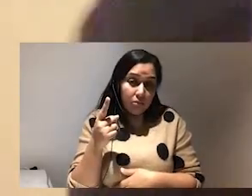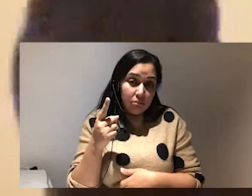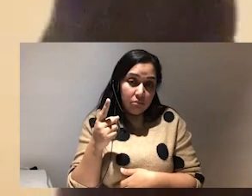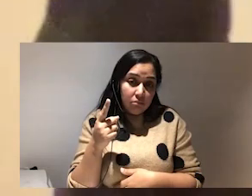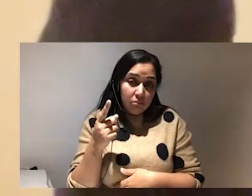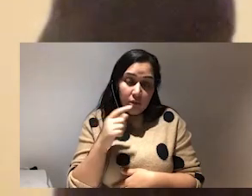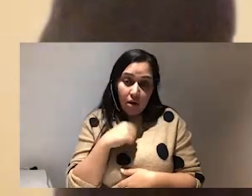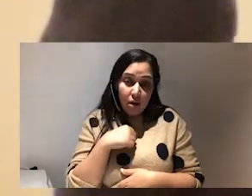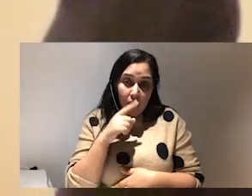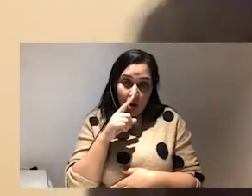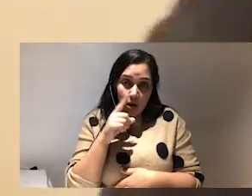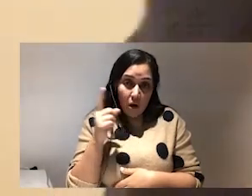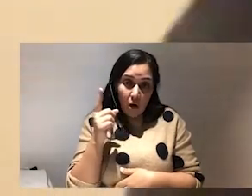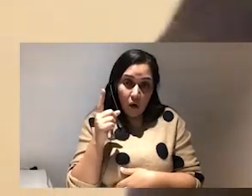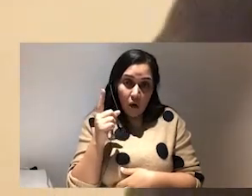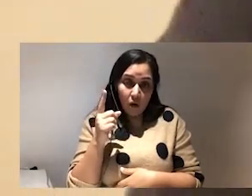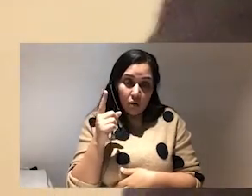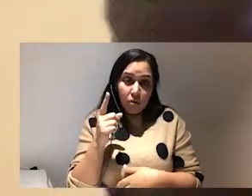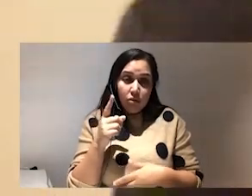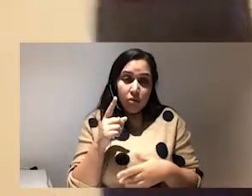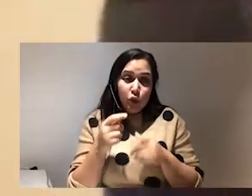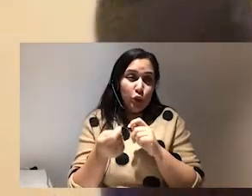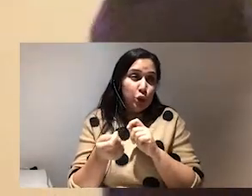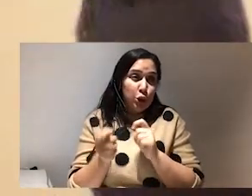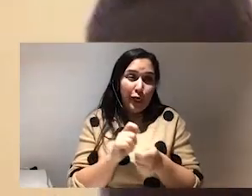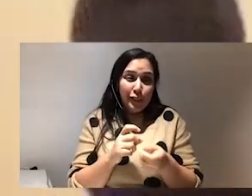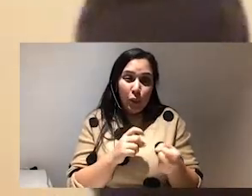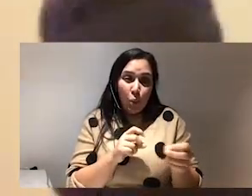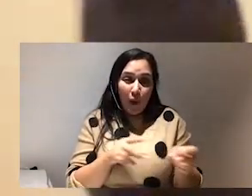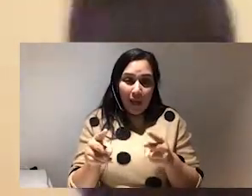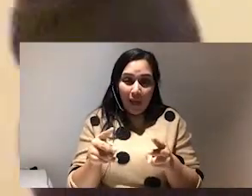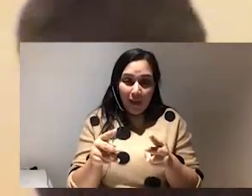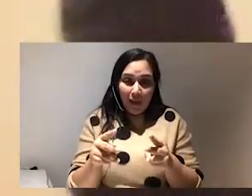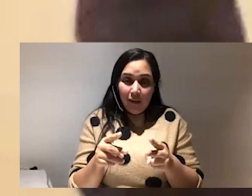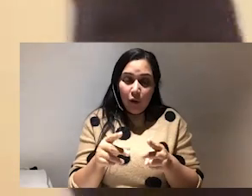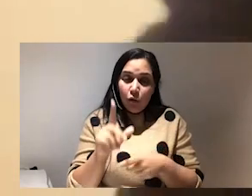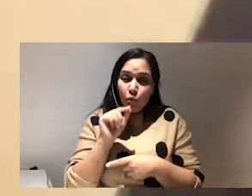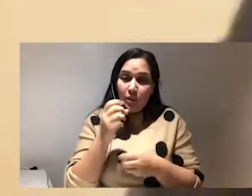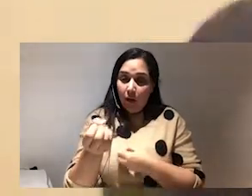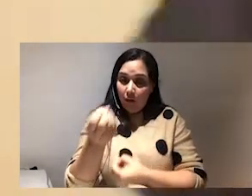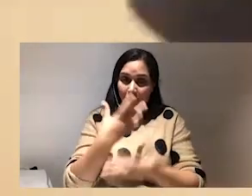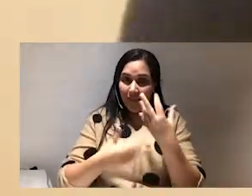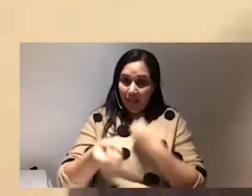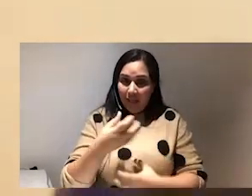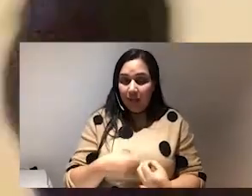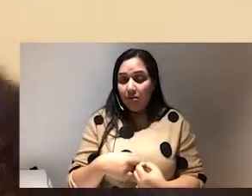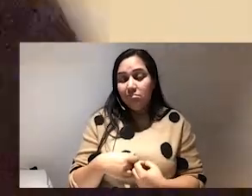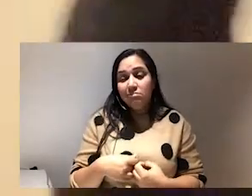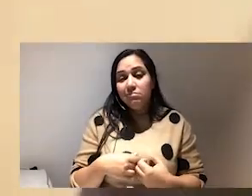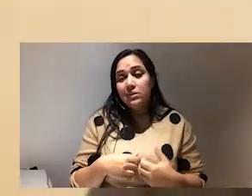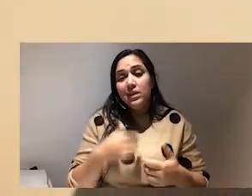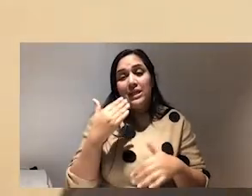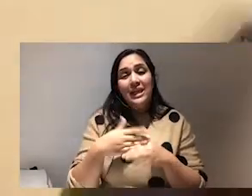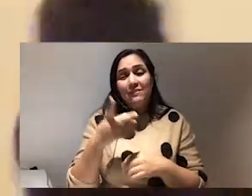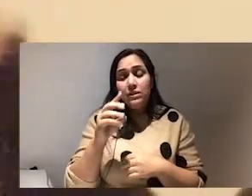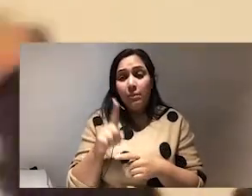i can't change the way i'm fed things on on the timeline it's always changing now you're even seeing people you don't even follow come up